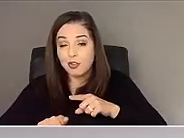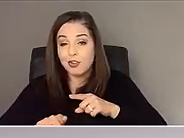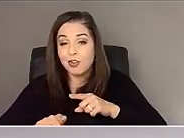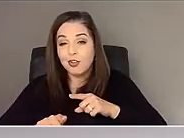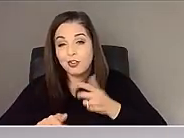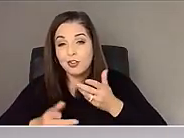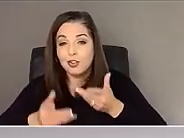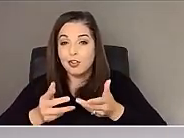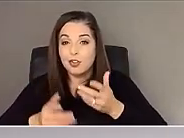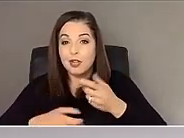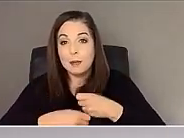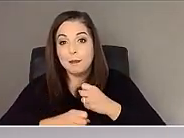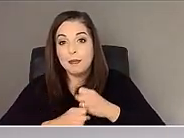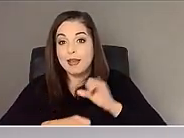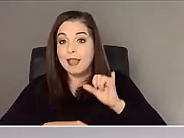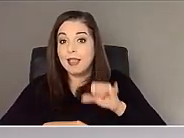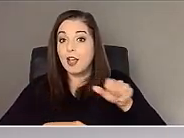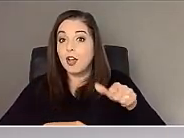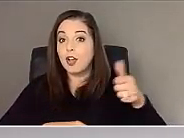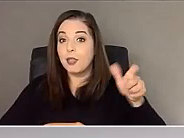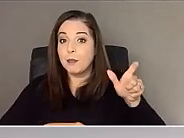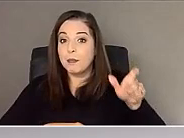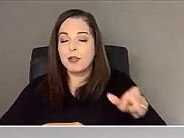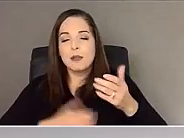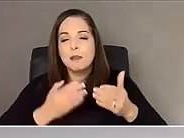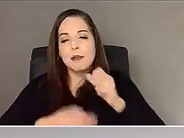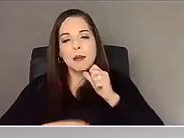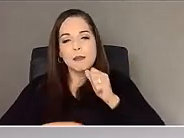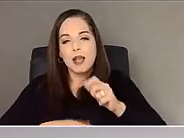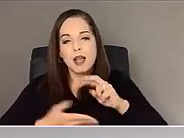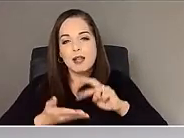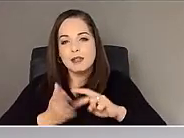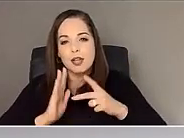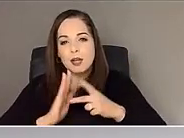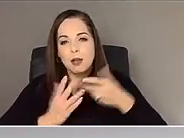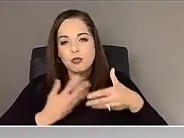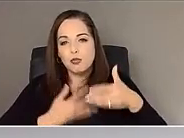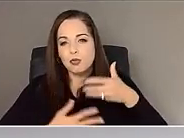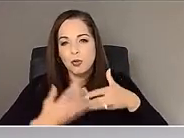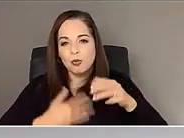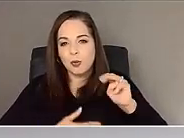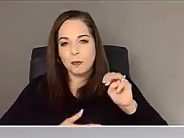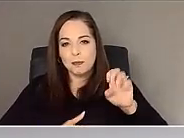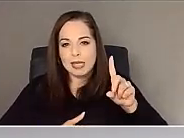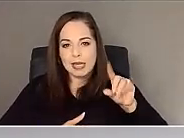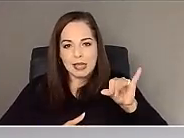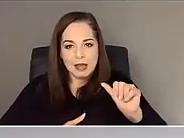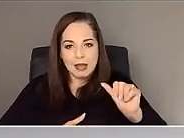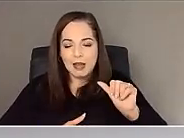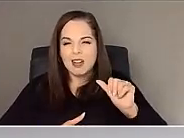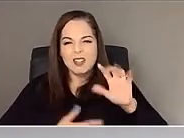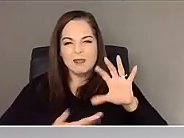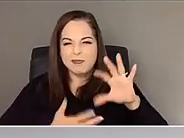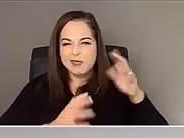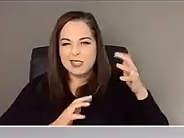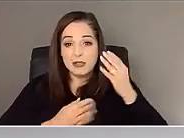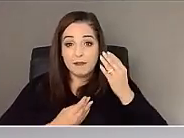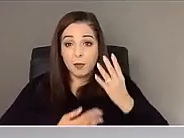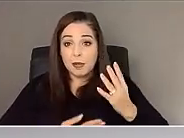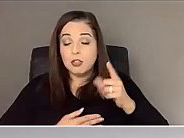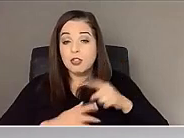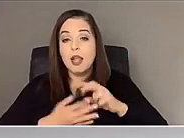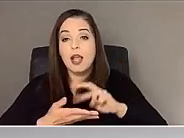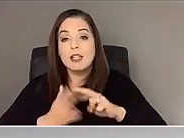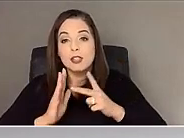making that other person, and maybe I'm not talking about social media disinformation. Maybe I'm talking about a candid